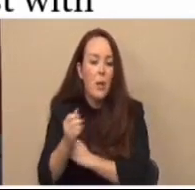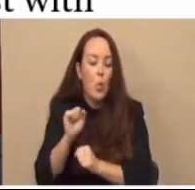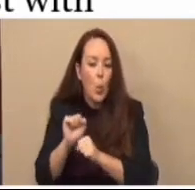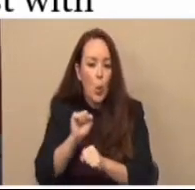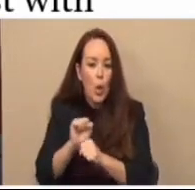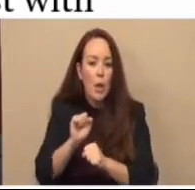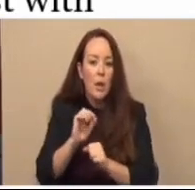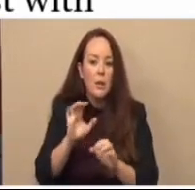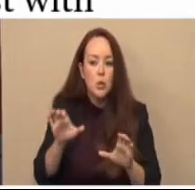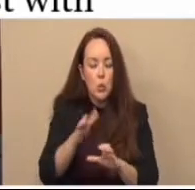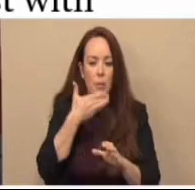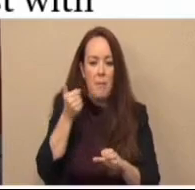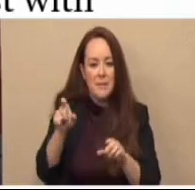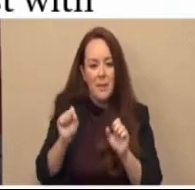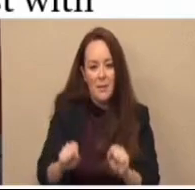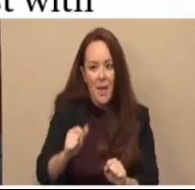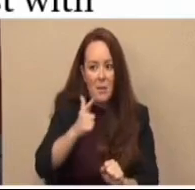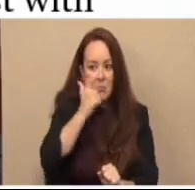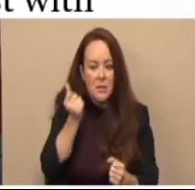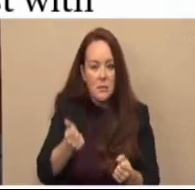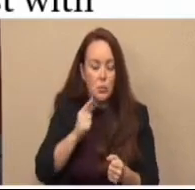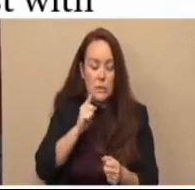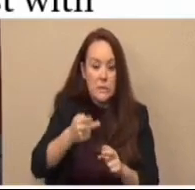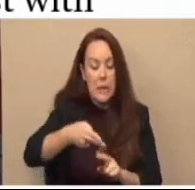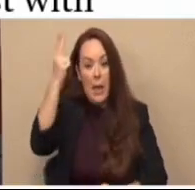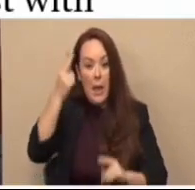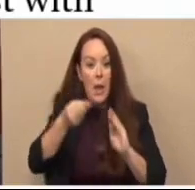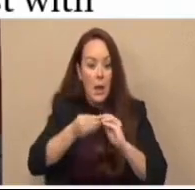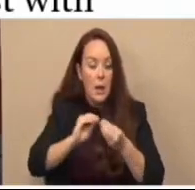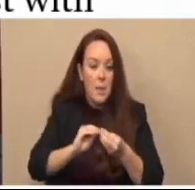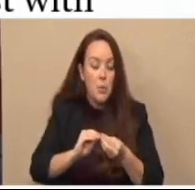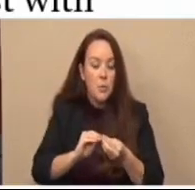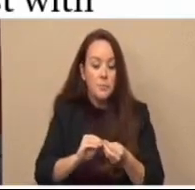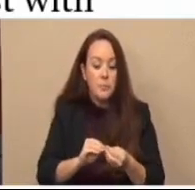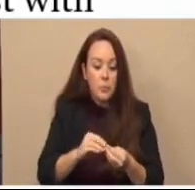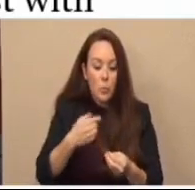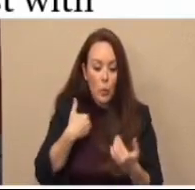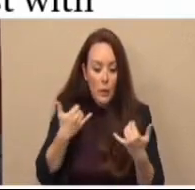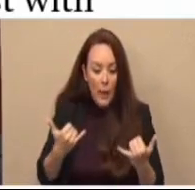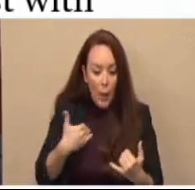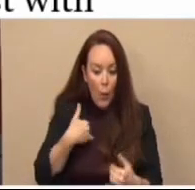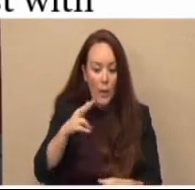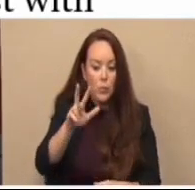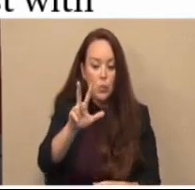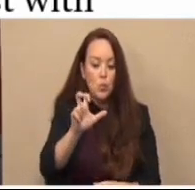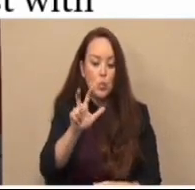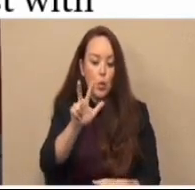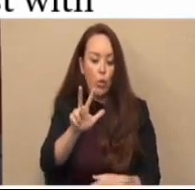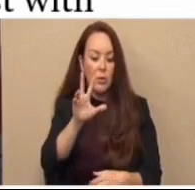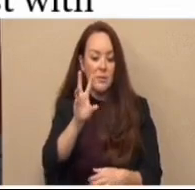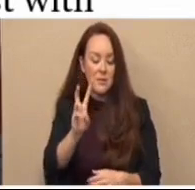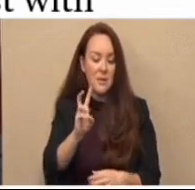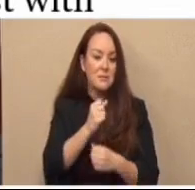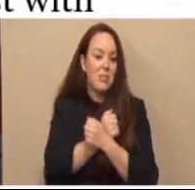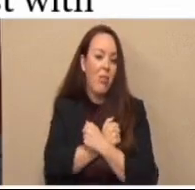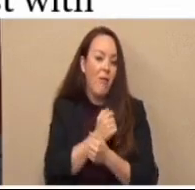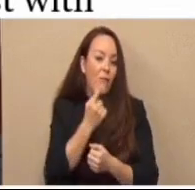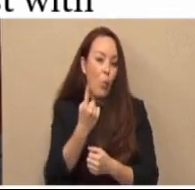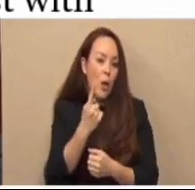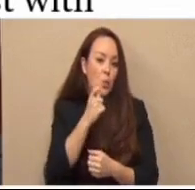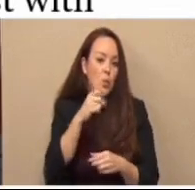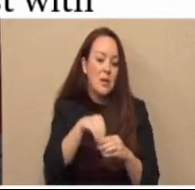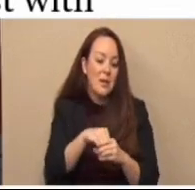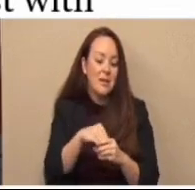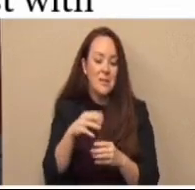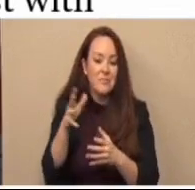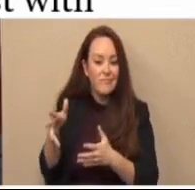can given such high volumes. We now have 236 loved ones being held in